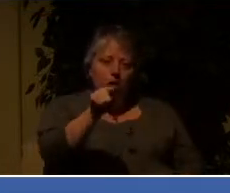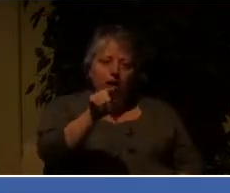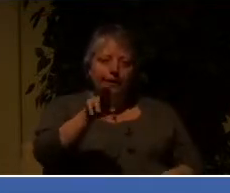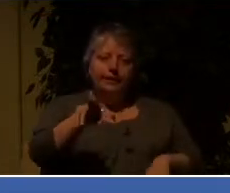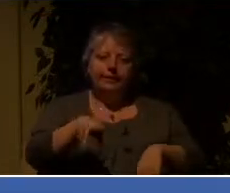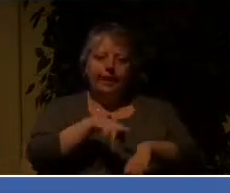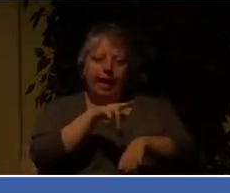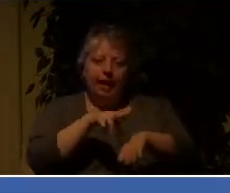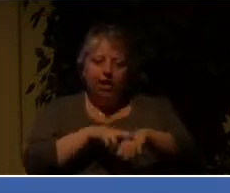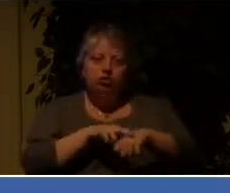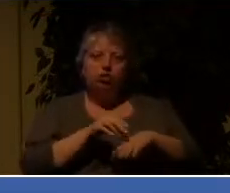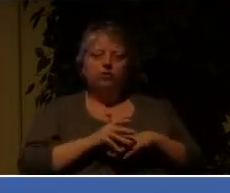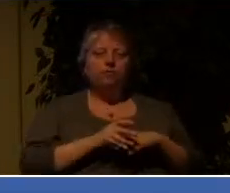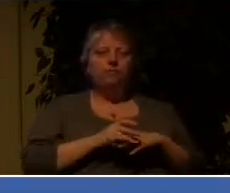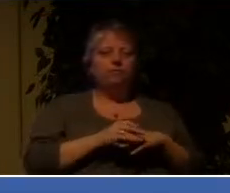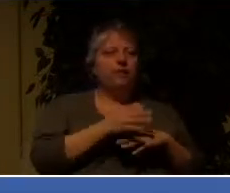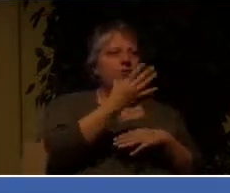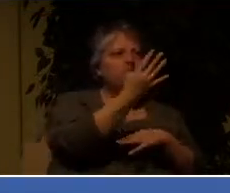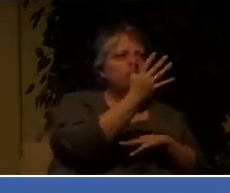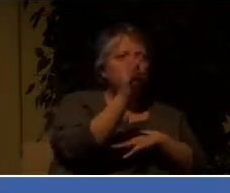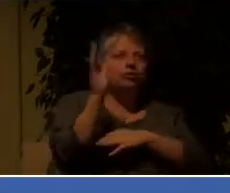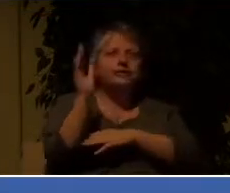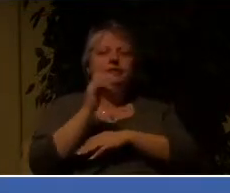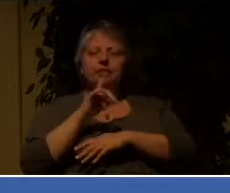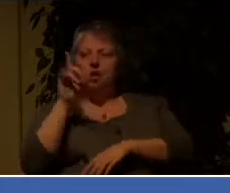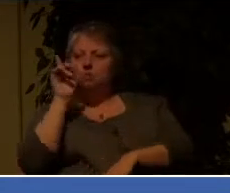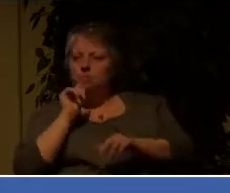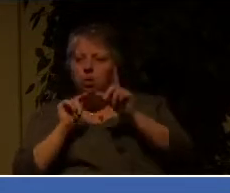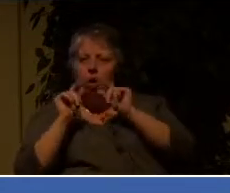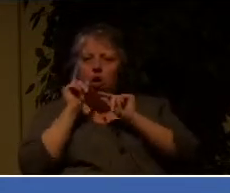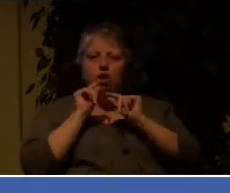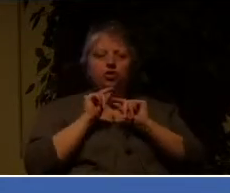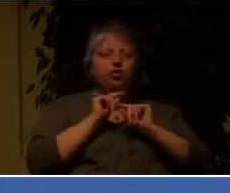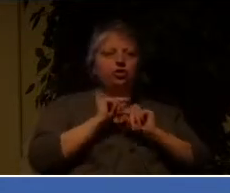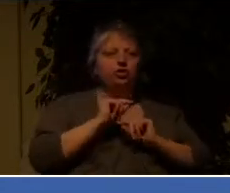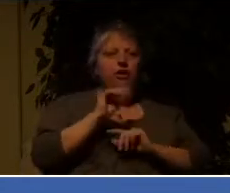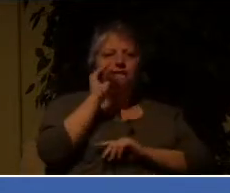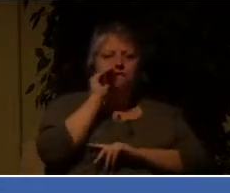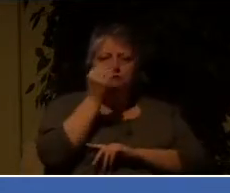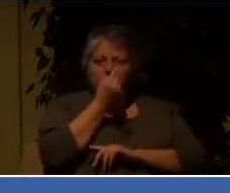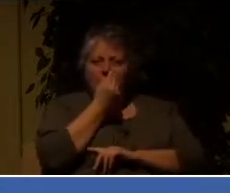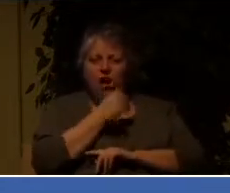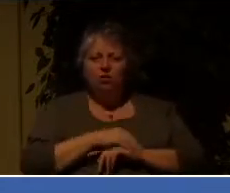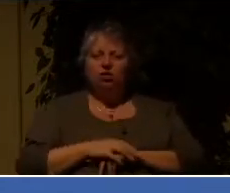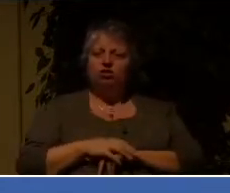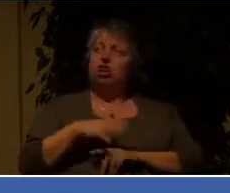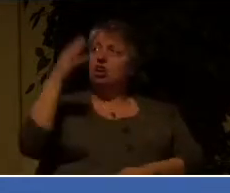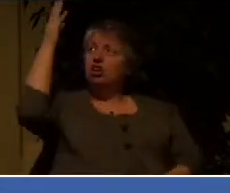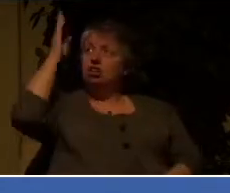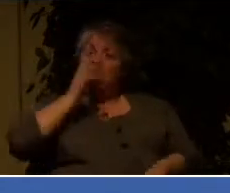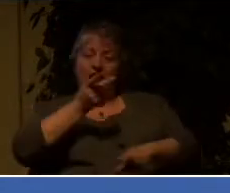he says, look at the birds, look at the lilies, look at how God looks after those. They're here today. They're gone tomorrow.